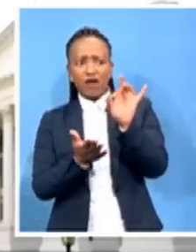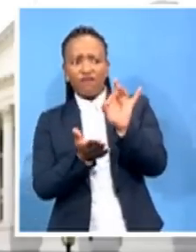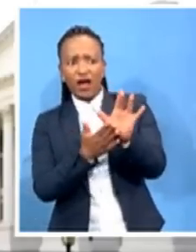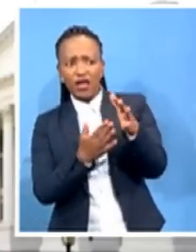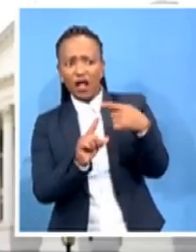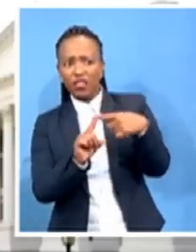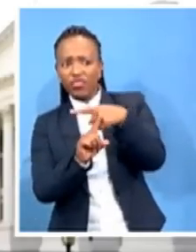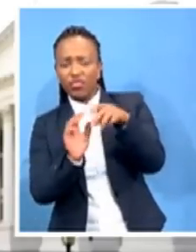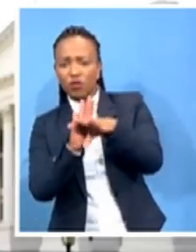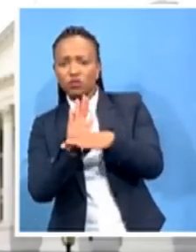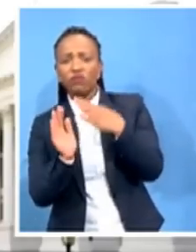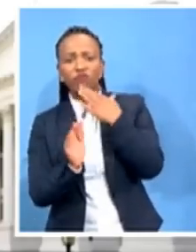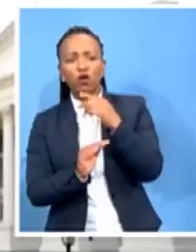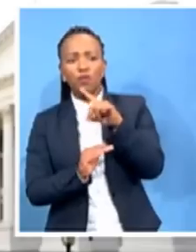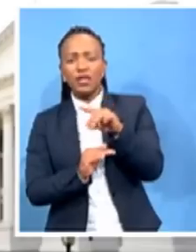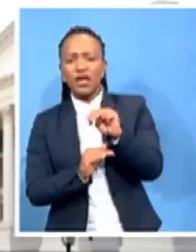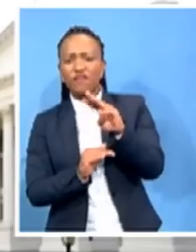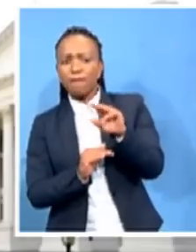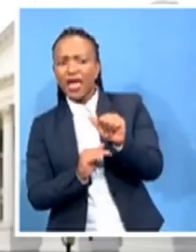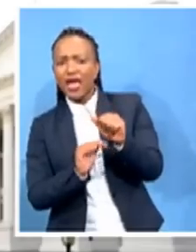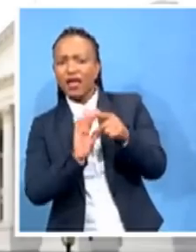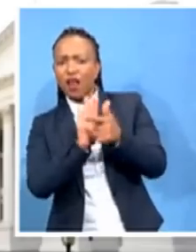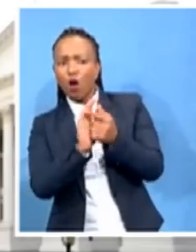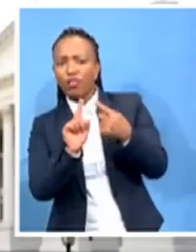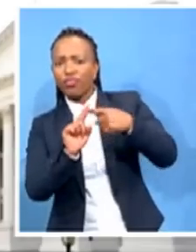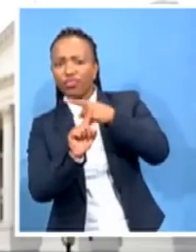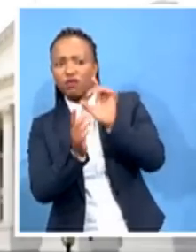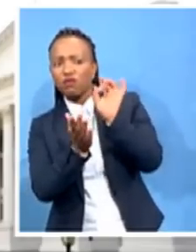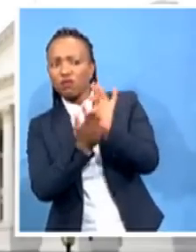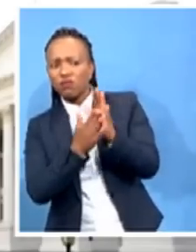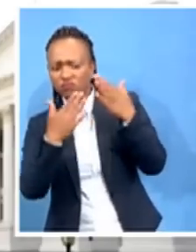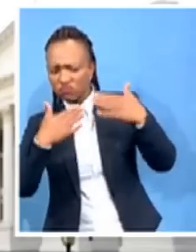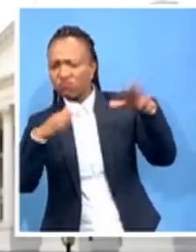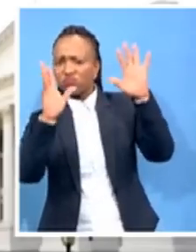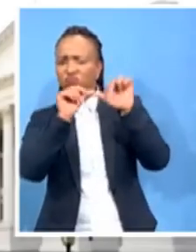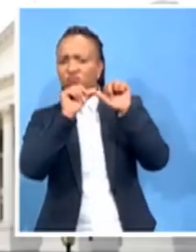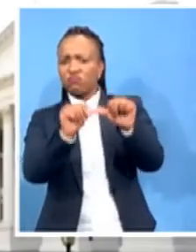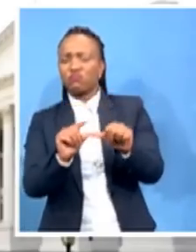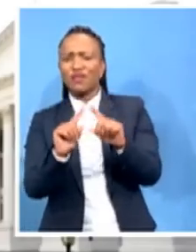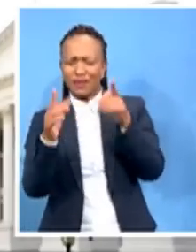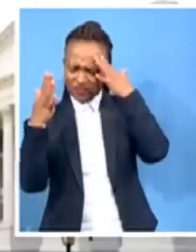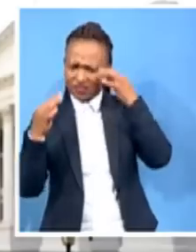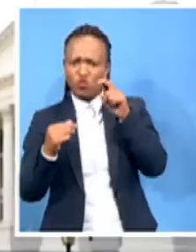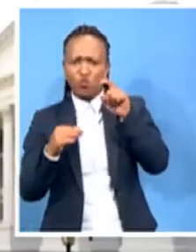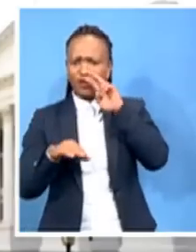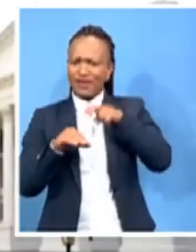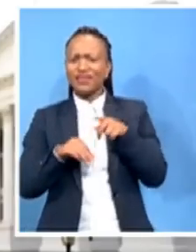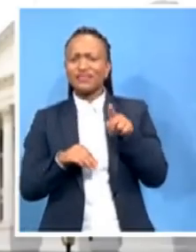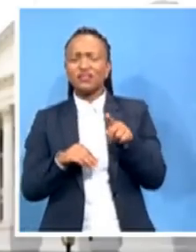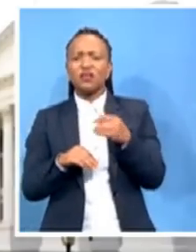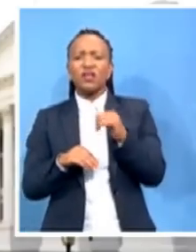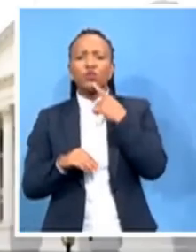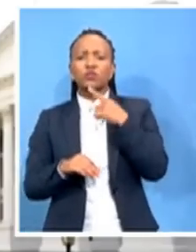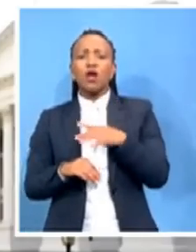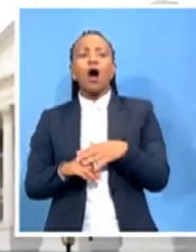must be removed once and for all. So that's the decision that we need because if you say you will bring him back, you are saying